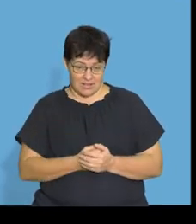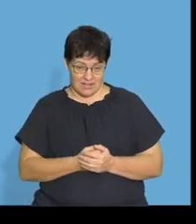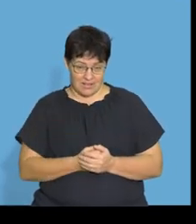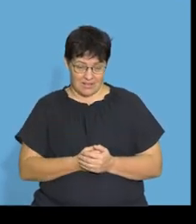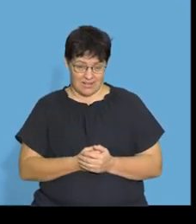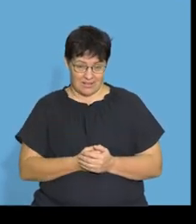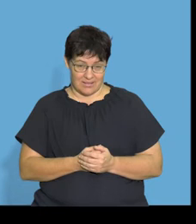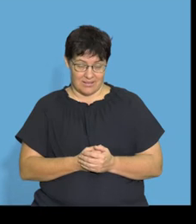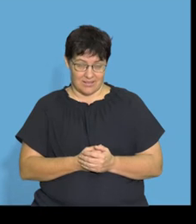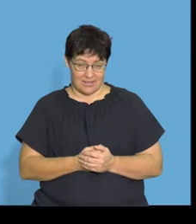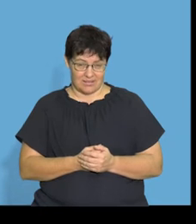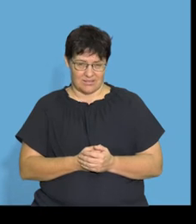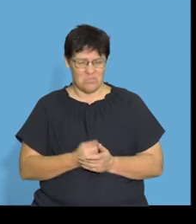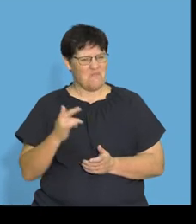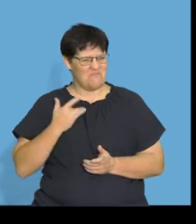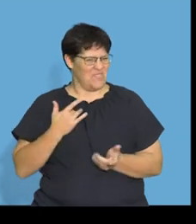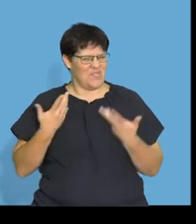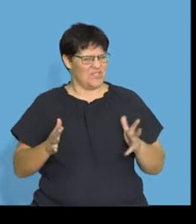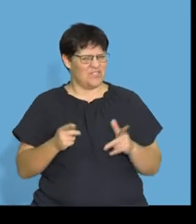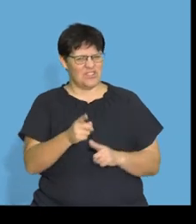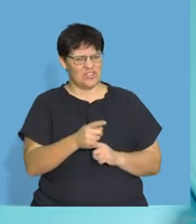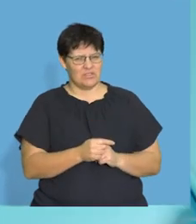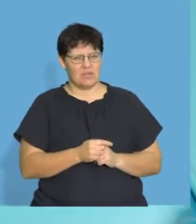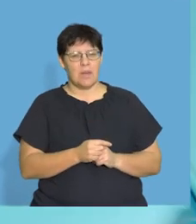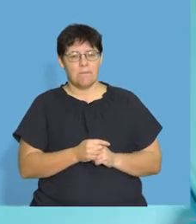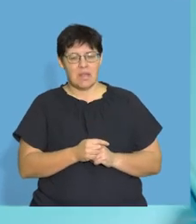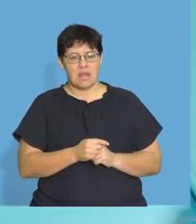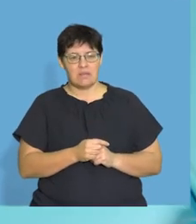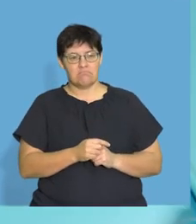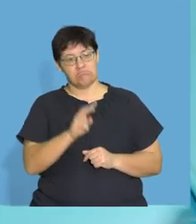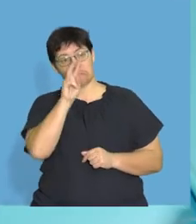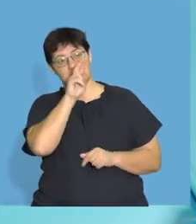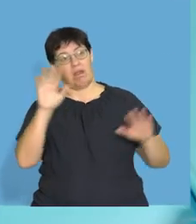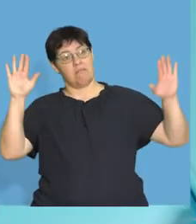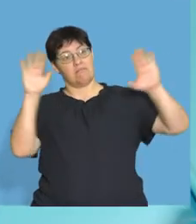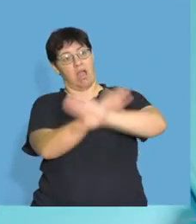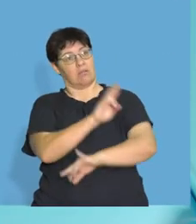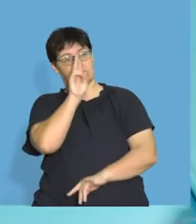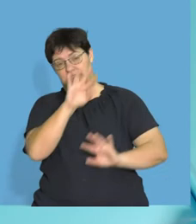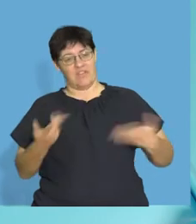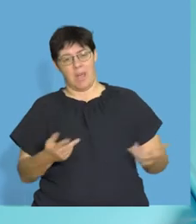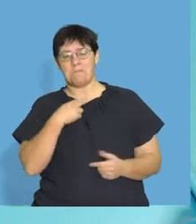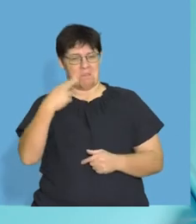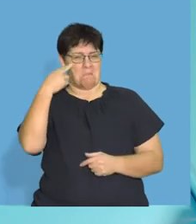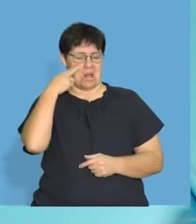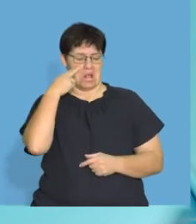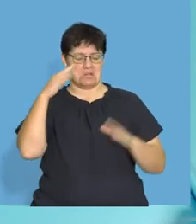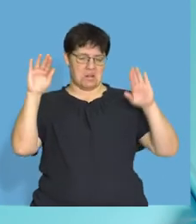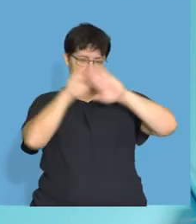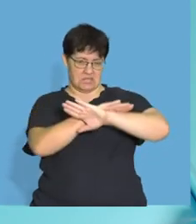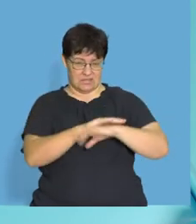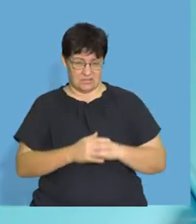don't know if you guys have ever felt this. It's called night blindness. And night blindness is